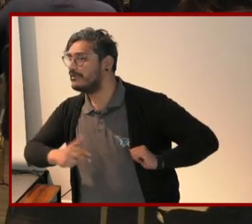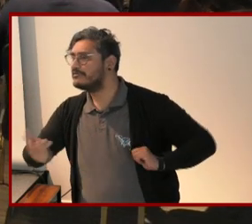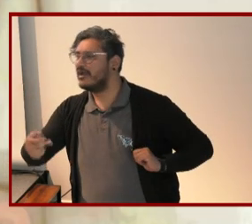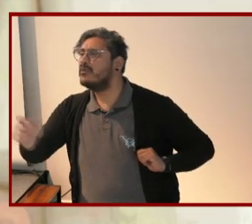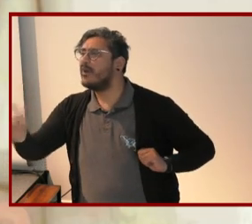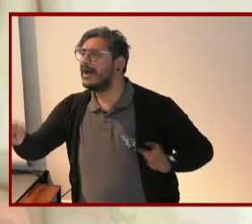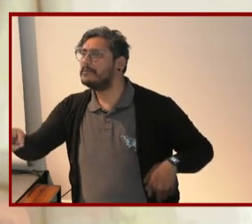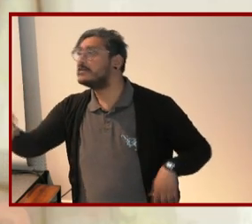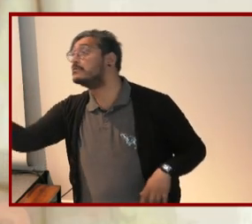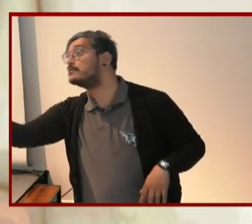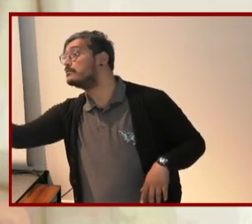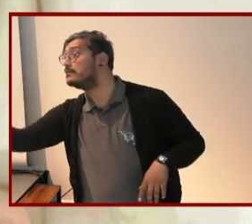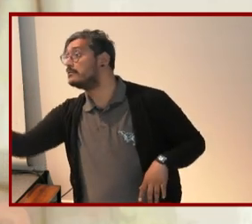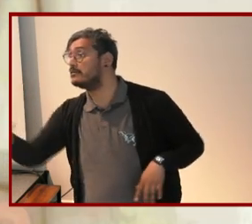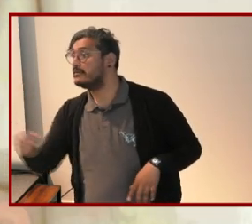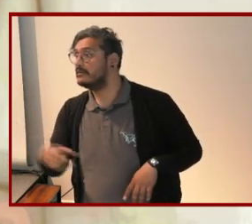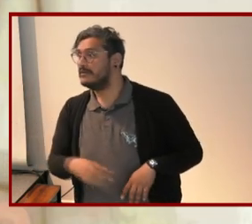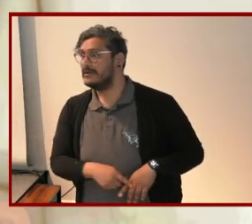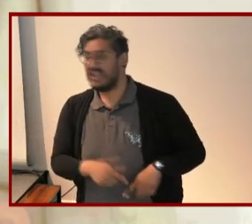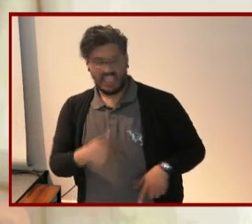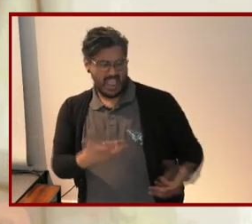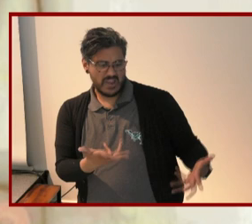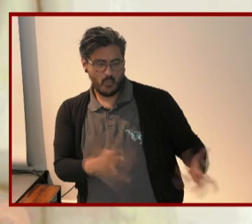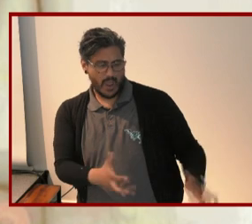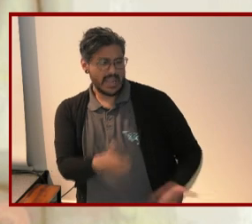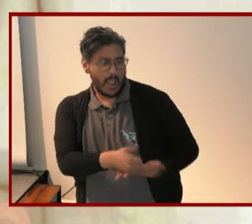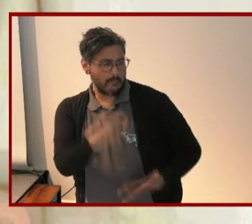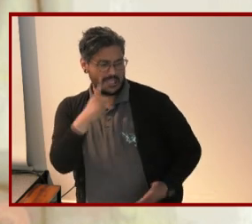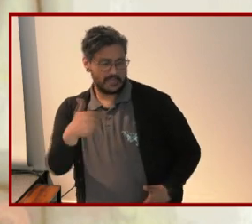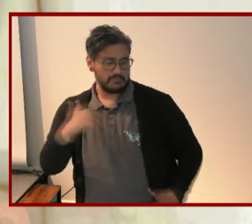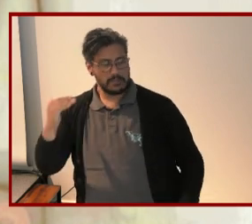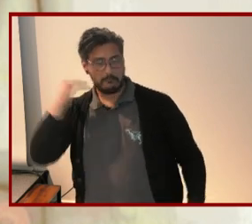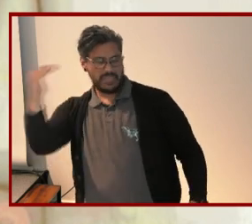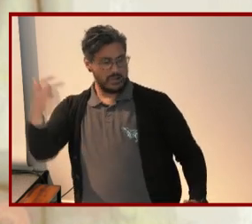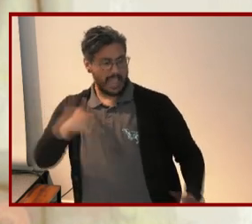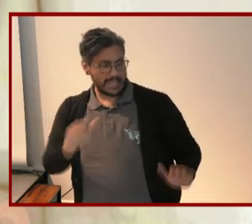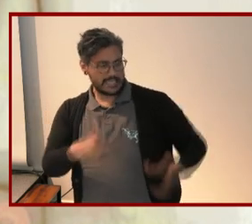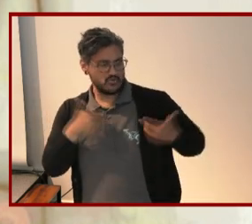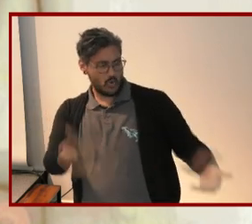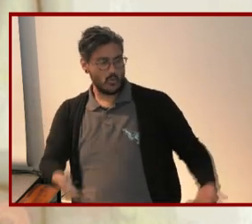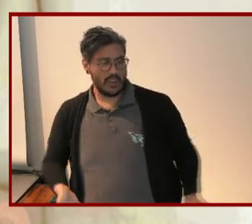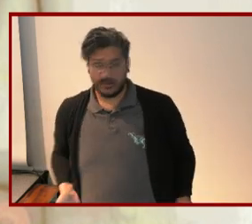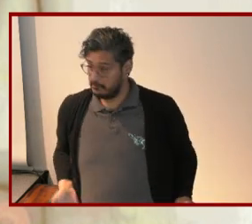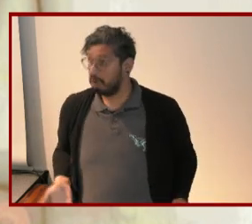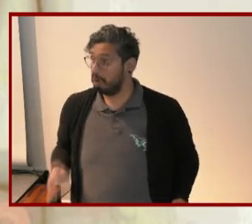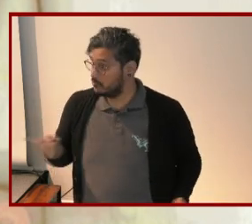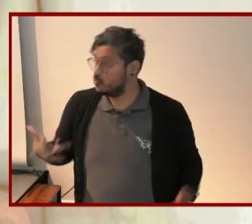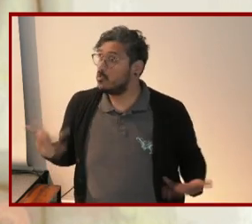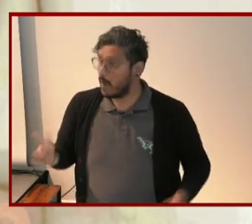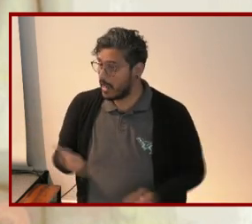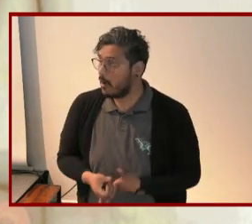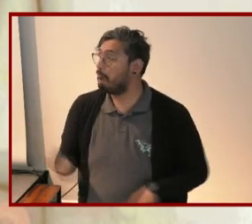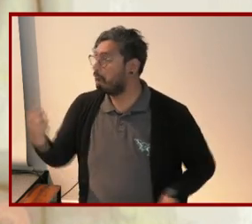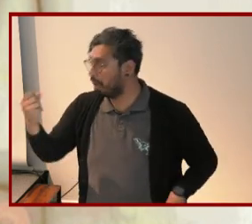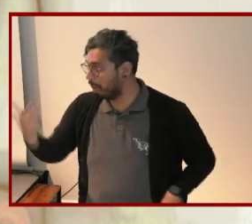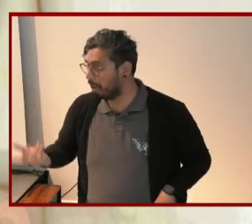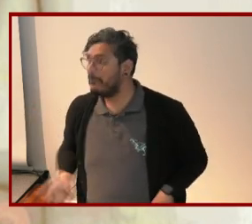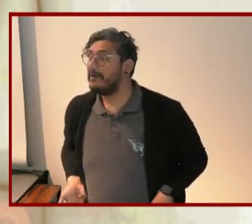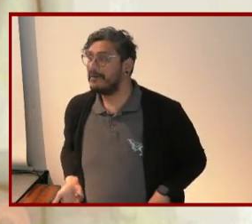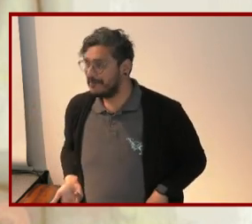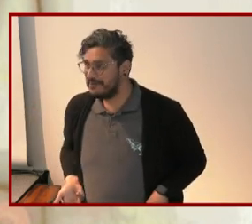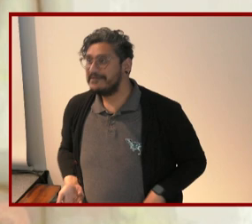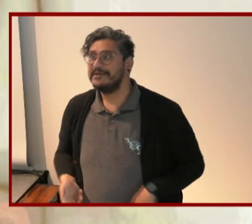yes you didn't want help because you were big and you could do it yeah and you ended up with